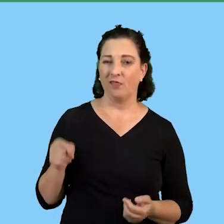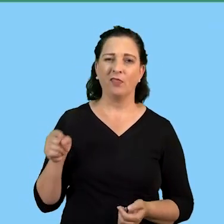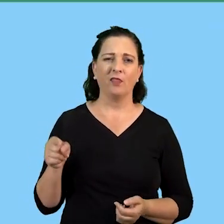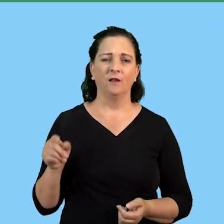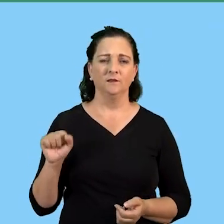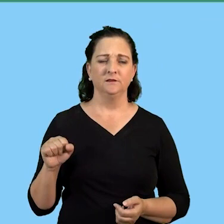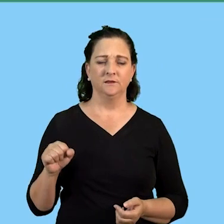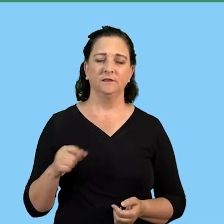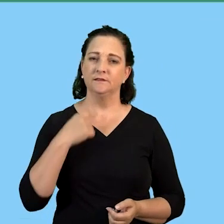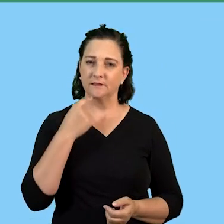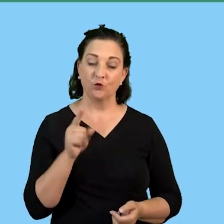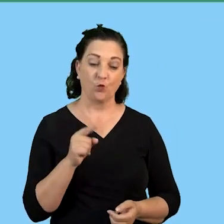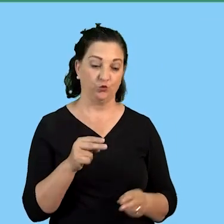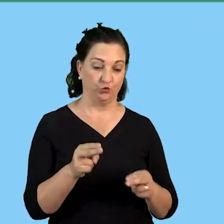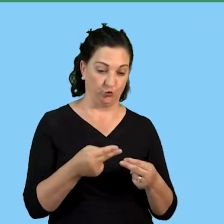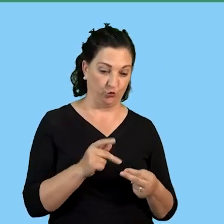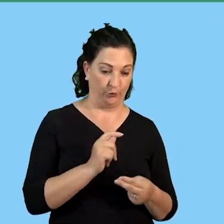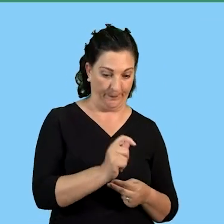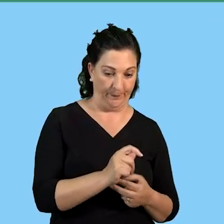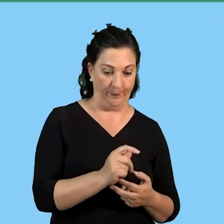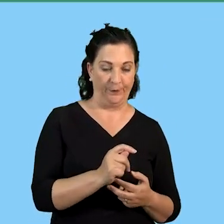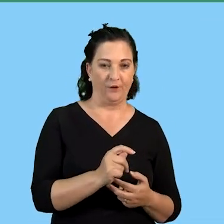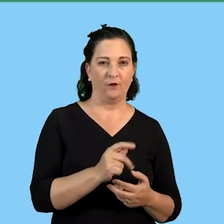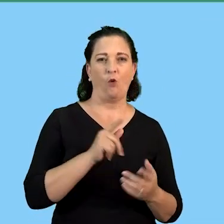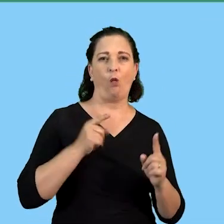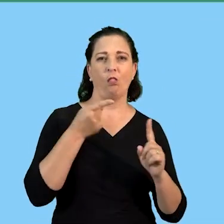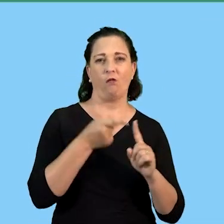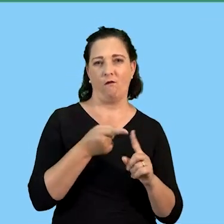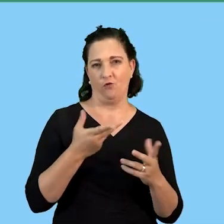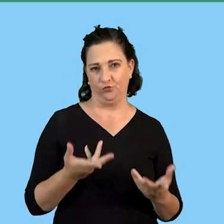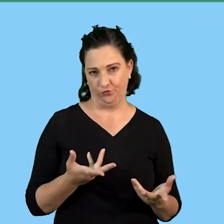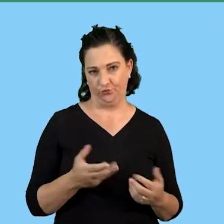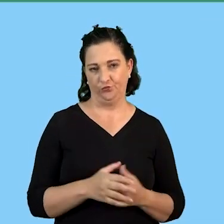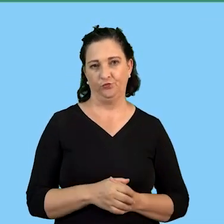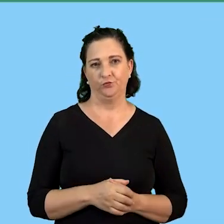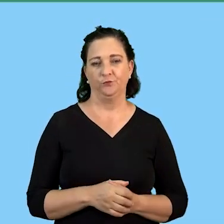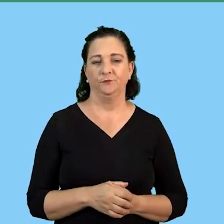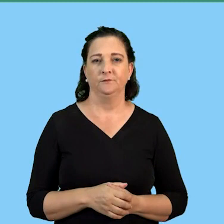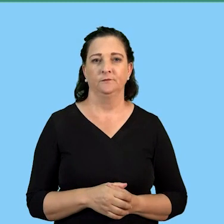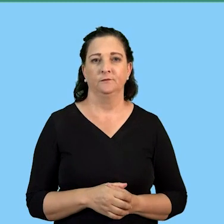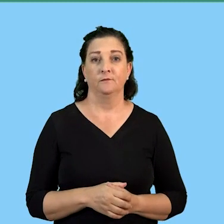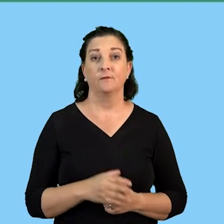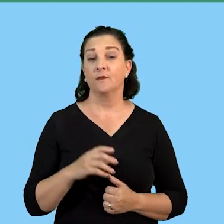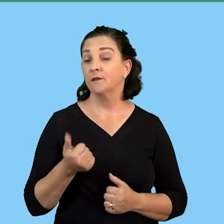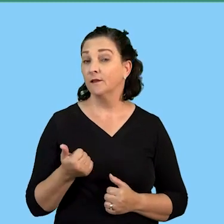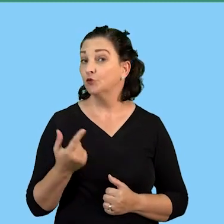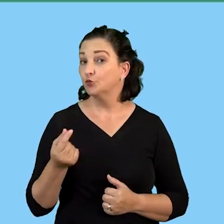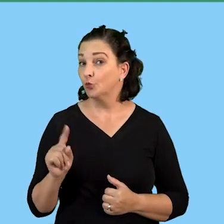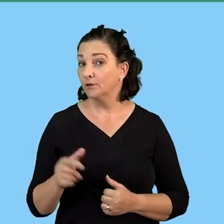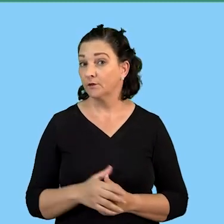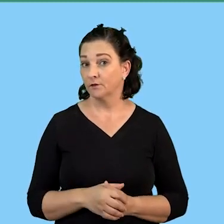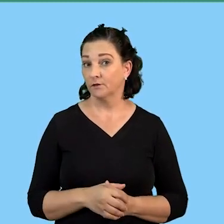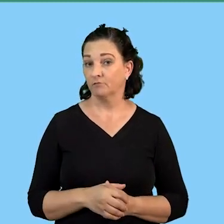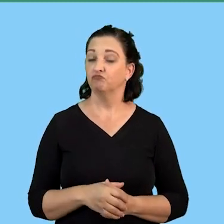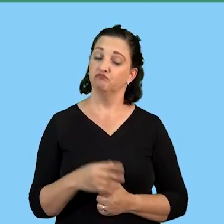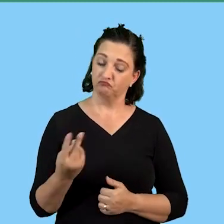defined what short-term goals are for their project for for their business and thereafter they then what